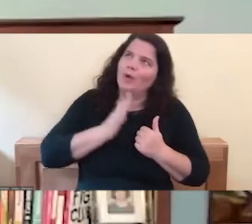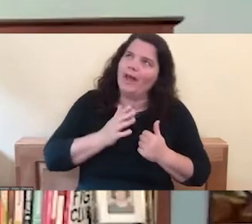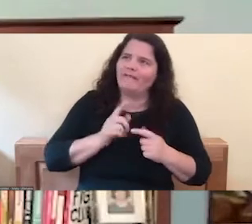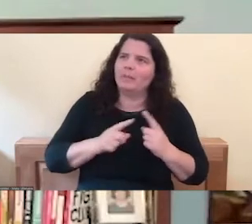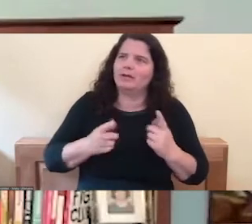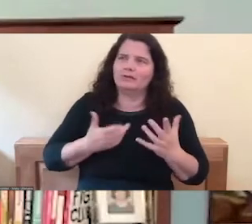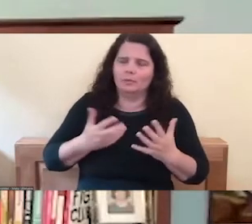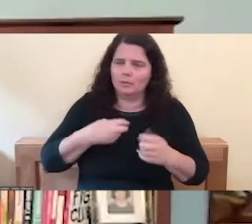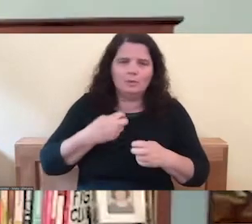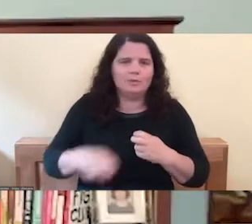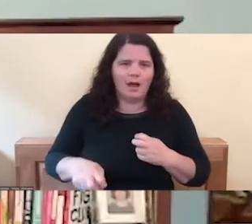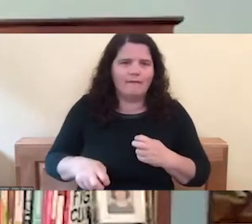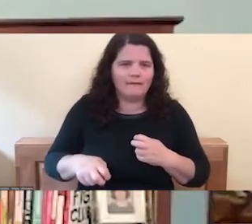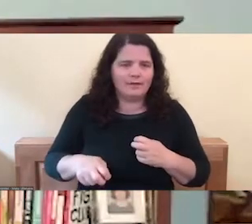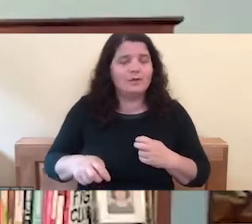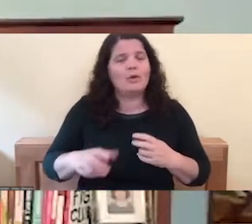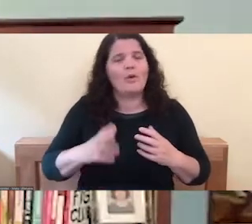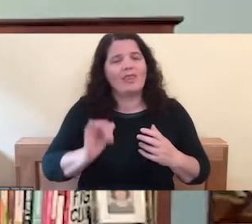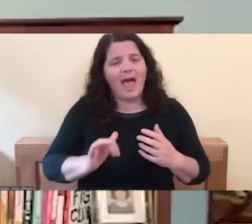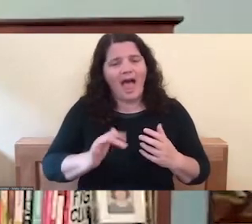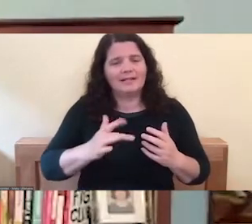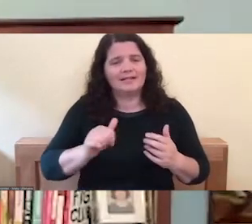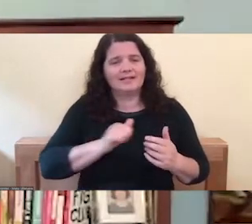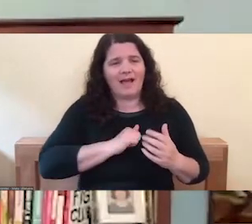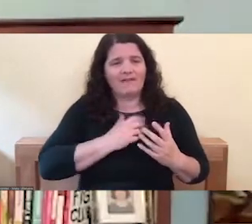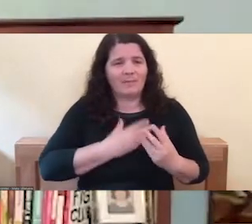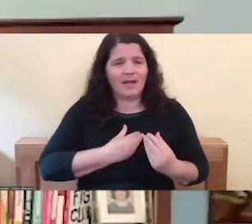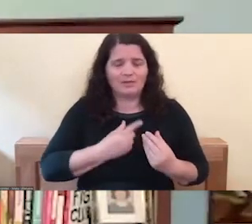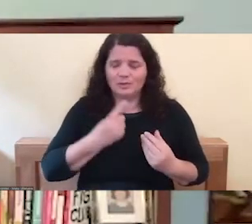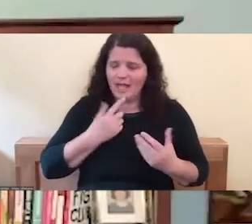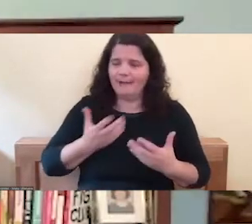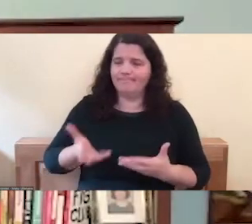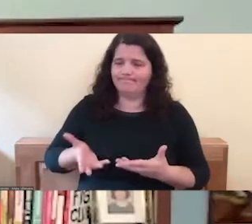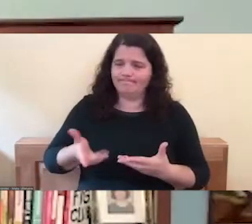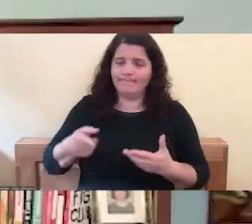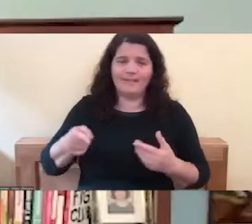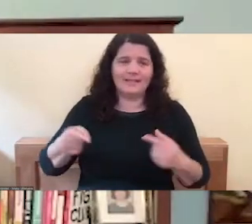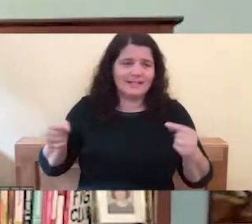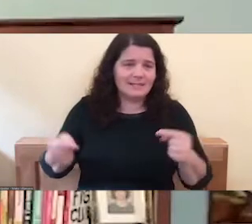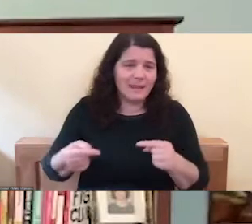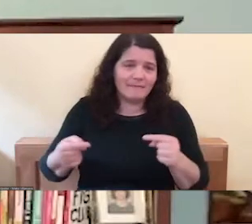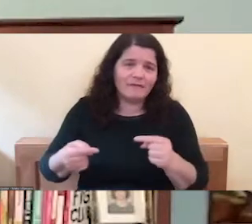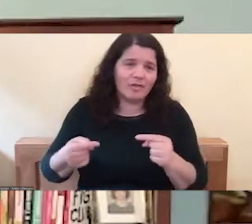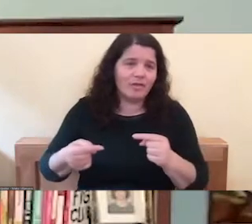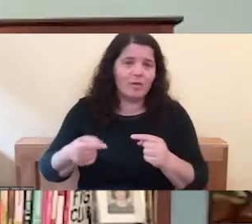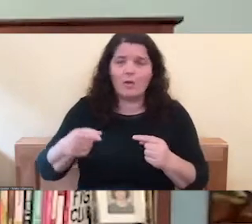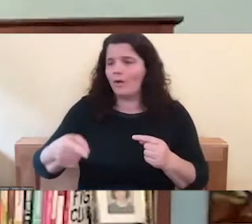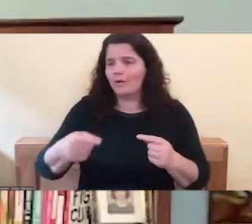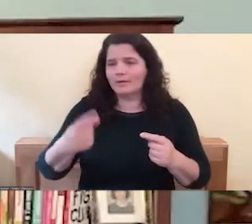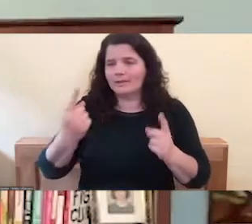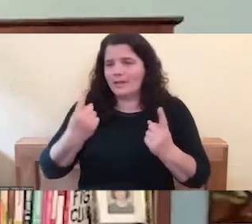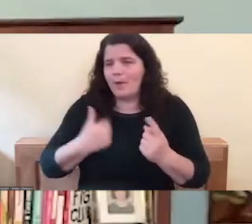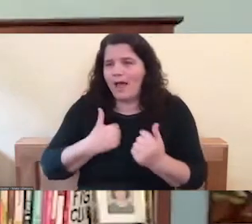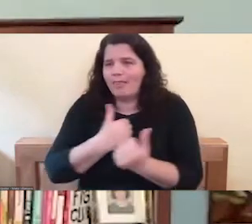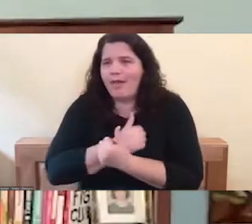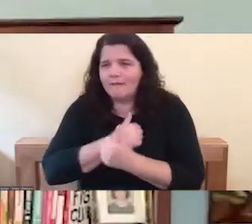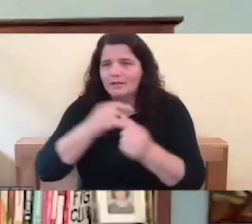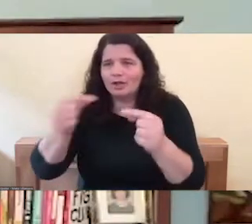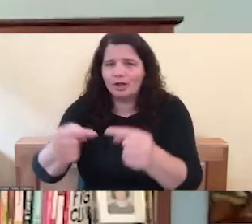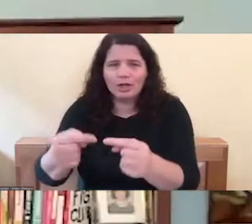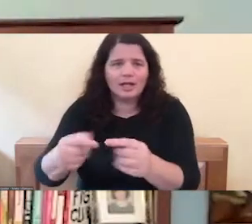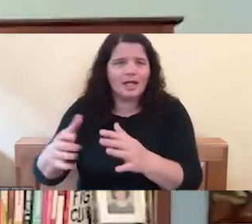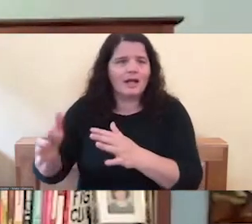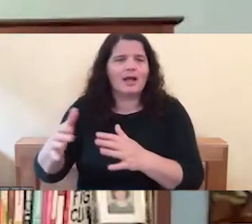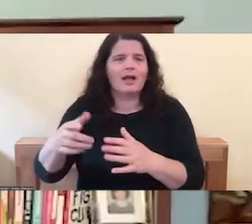tender self-compassion allows us to hold the pain of it, or the pain of our loved one who's hurting, or the pain of that patient who's